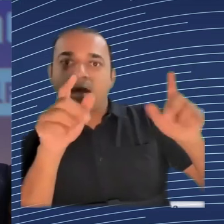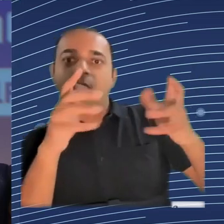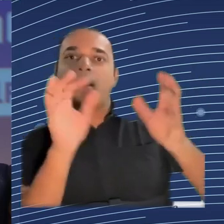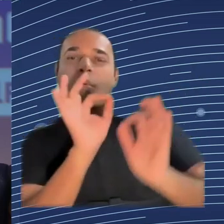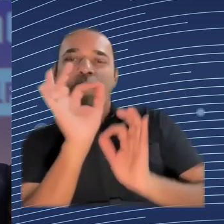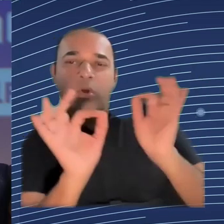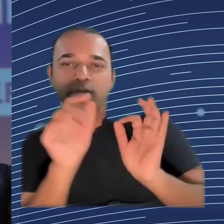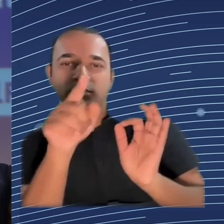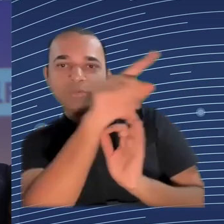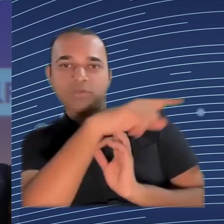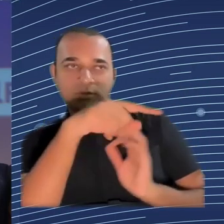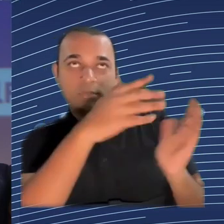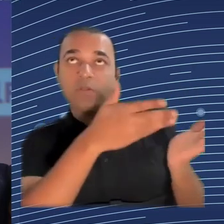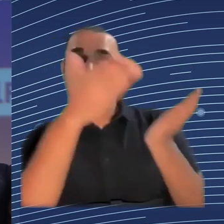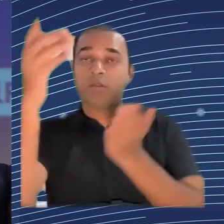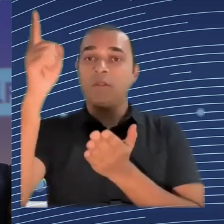of the company?